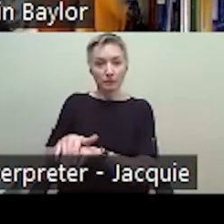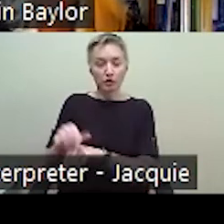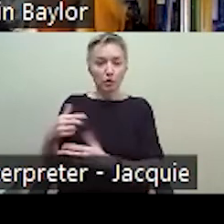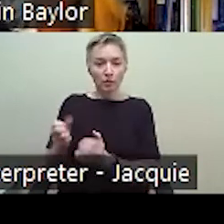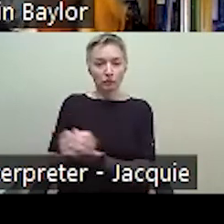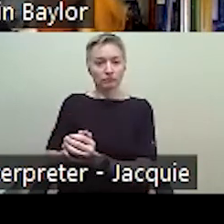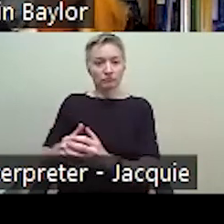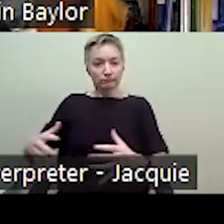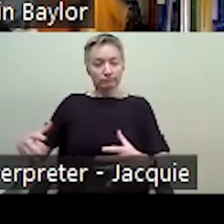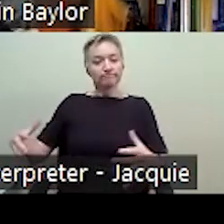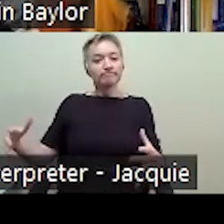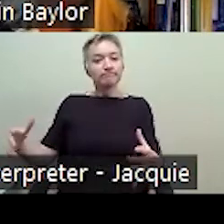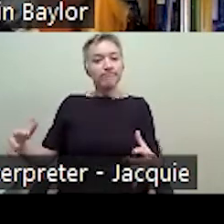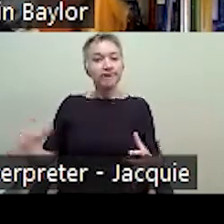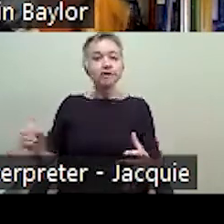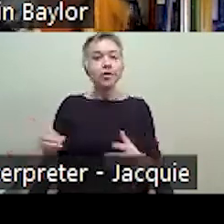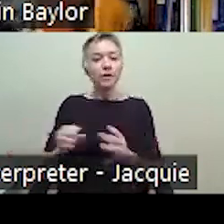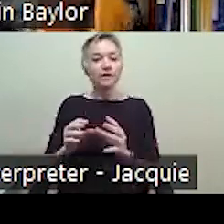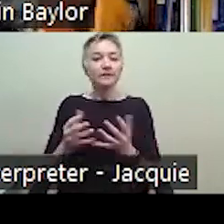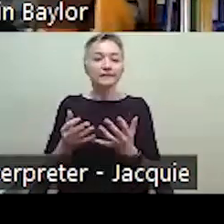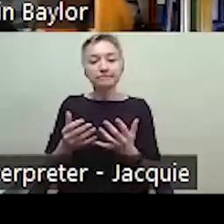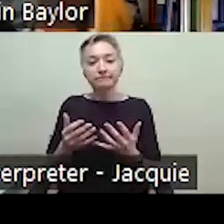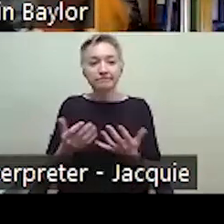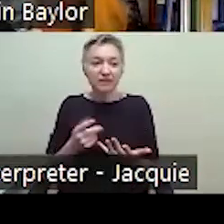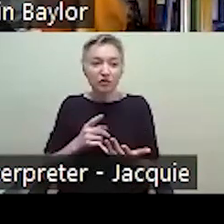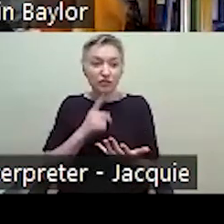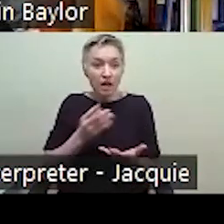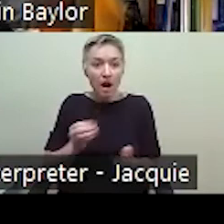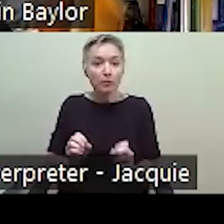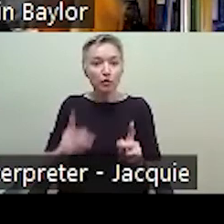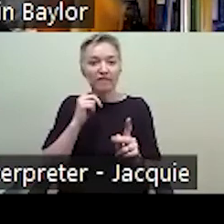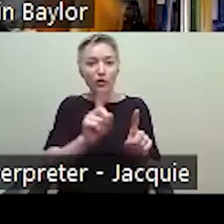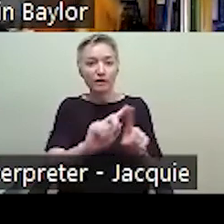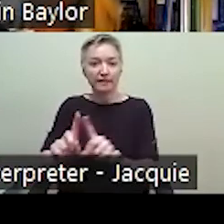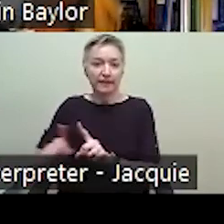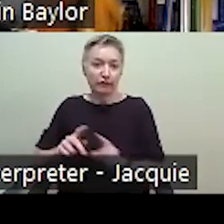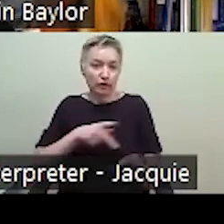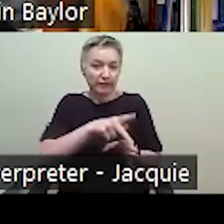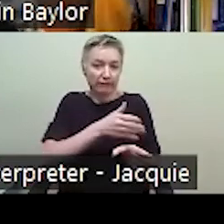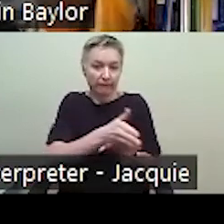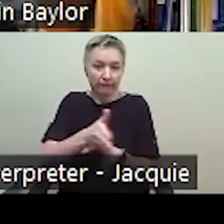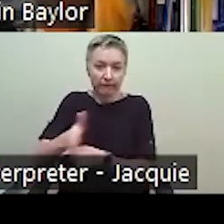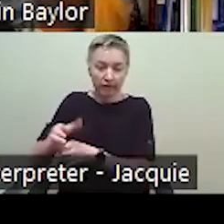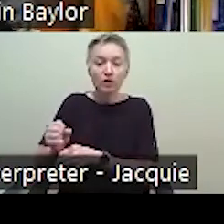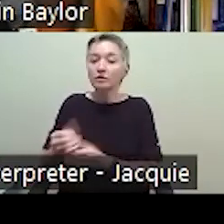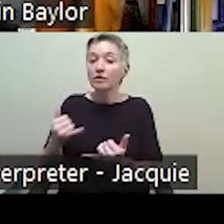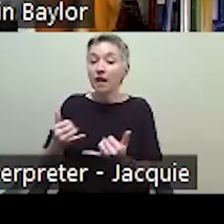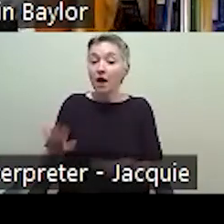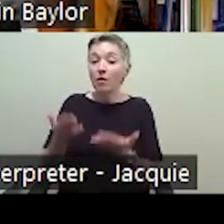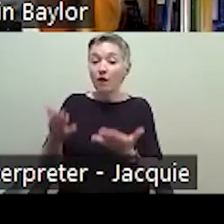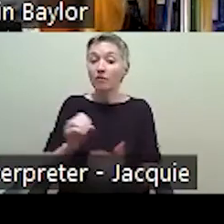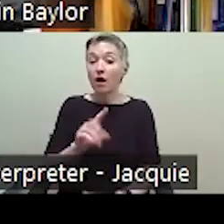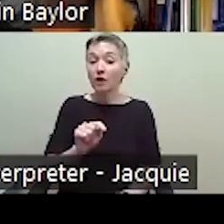um, education. So this fall, we're going to be offering this simulation twice, October 26th and October